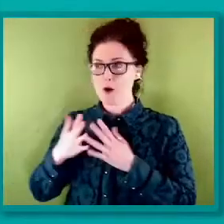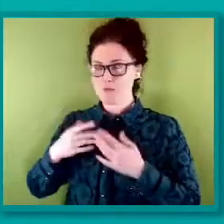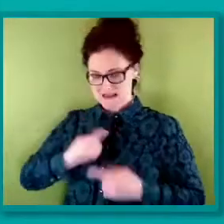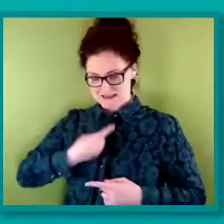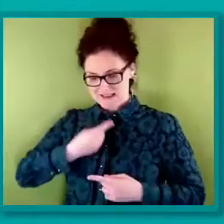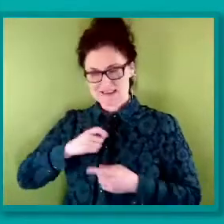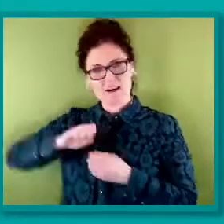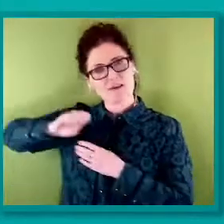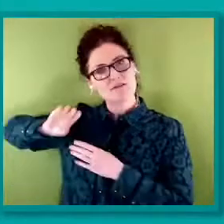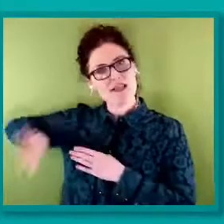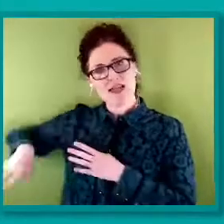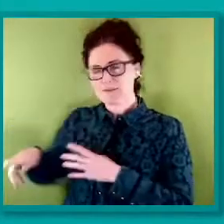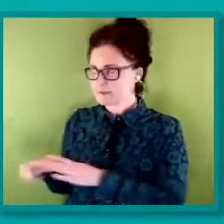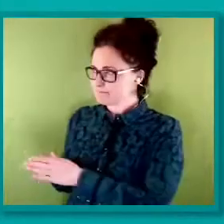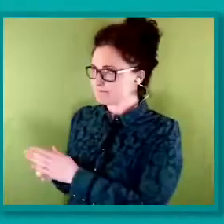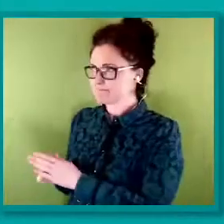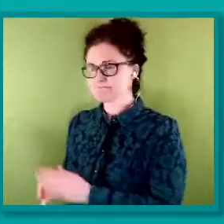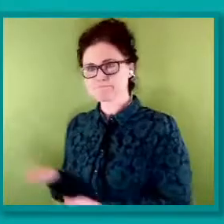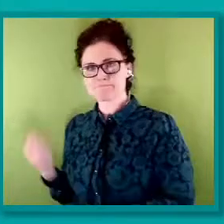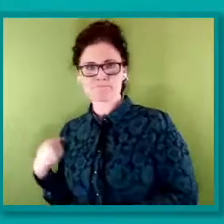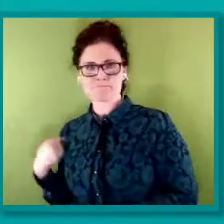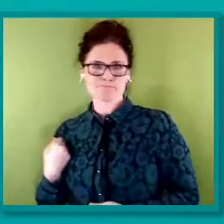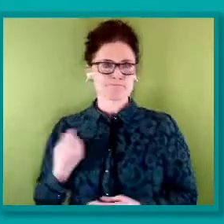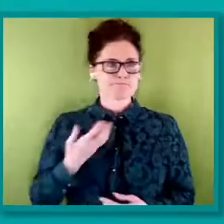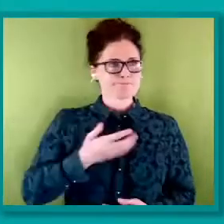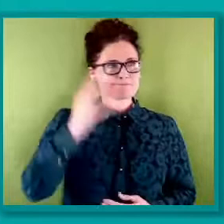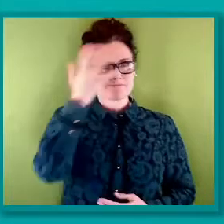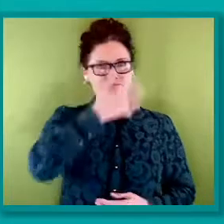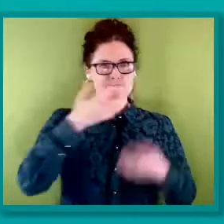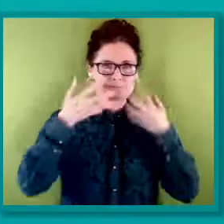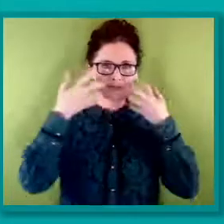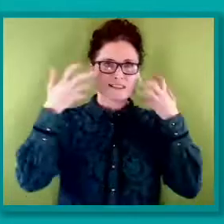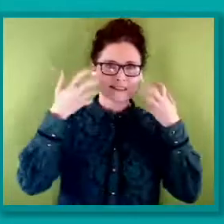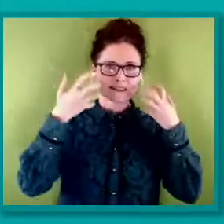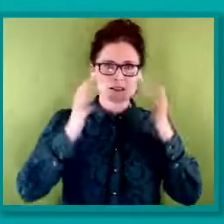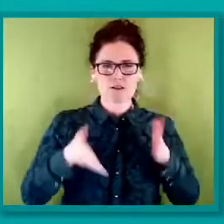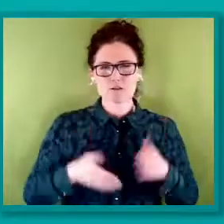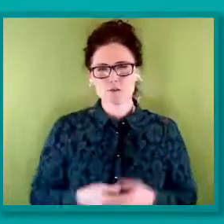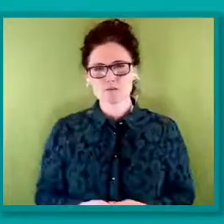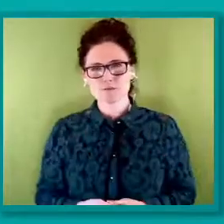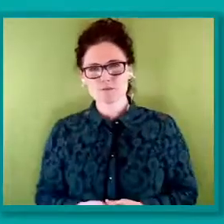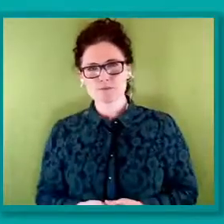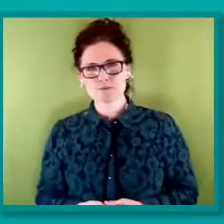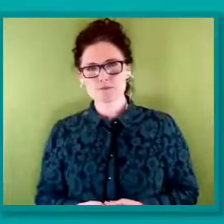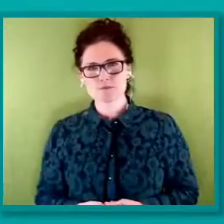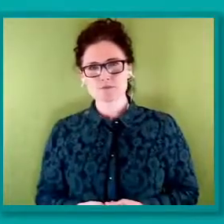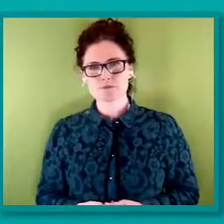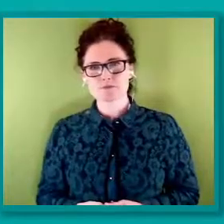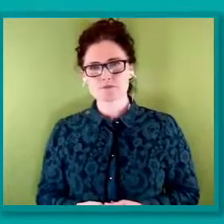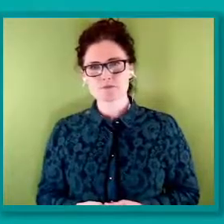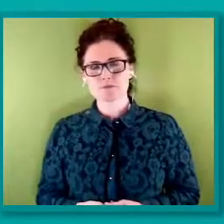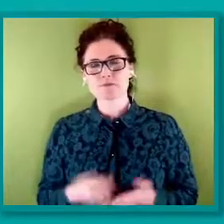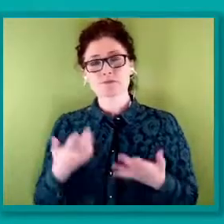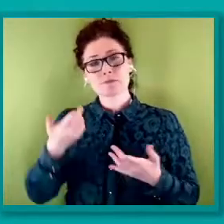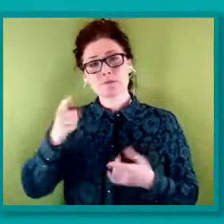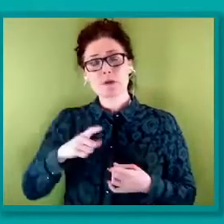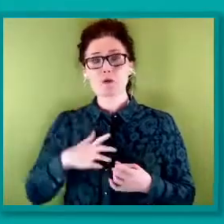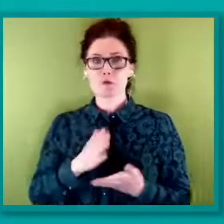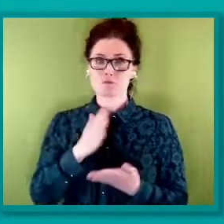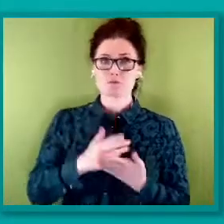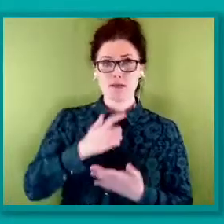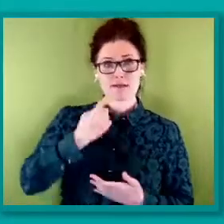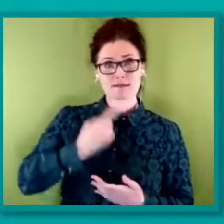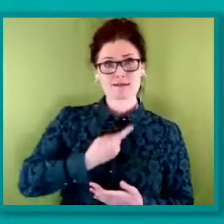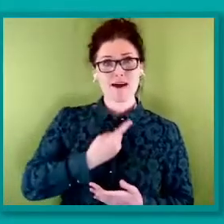they want their lived experience acknowledged and to be treated with dignity and respect. These are